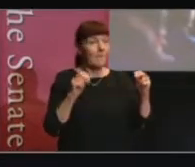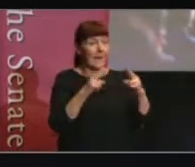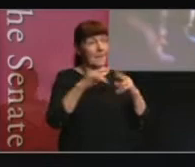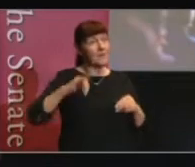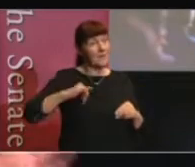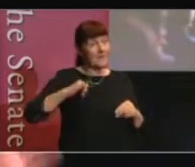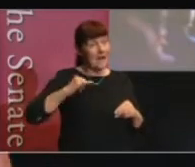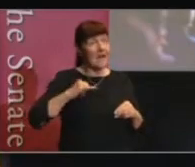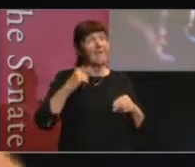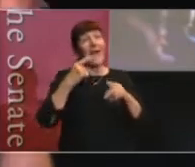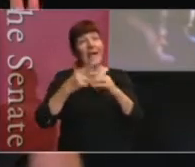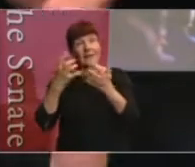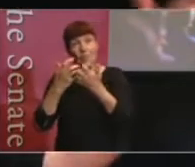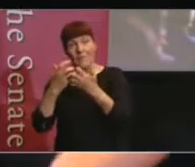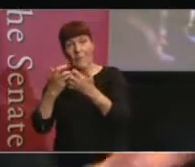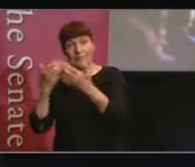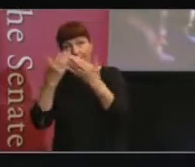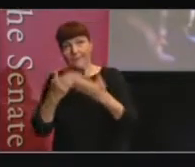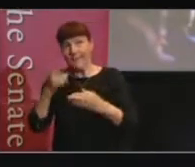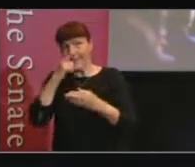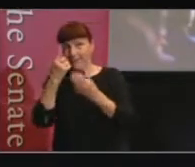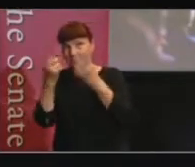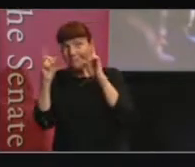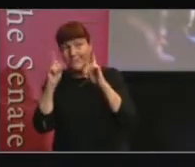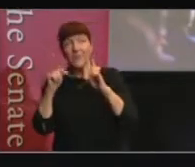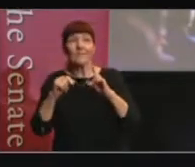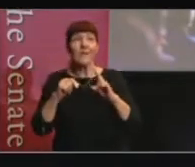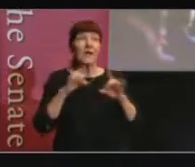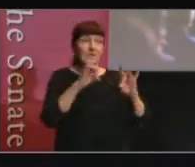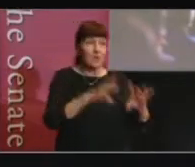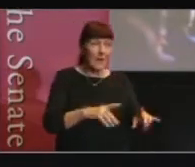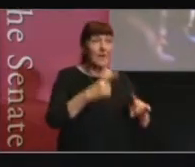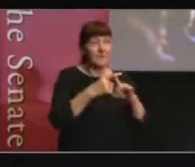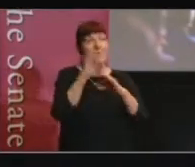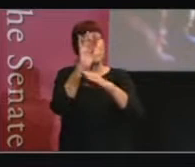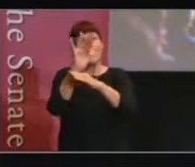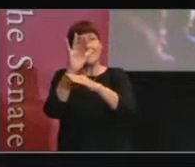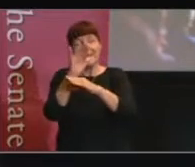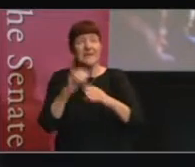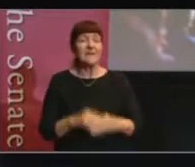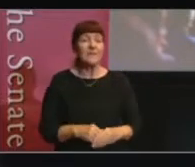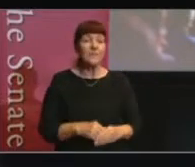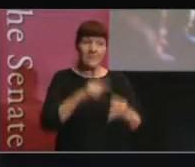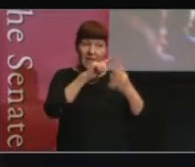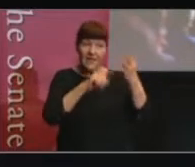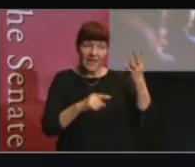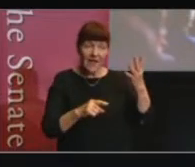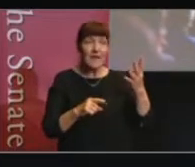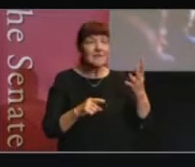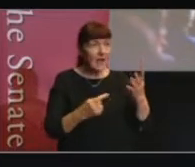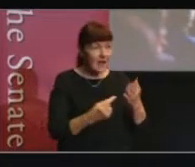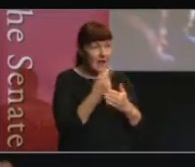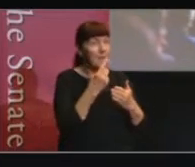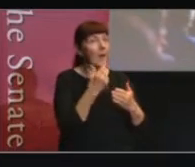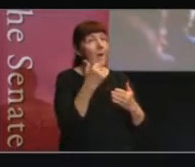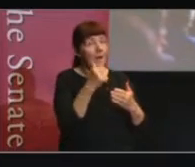around the world. Australia, then Europe and then the Americas. And there was some things that came out of it that were common. The first